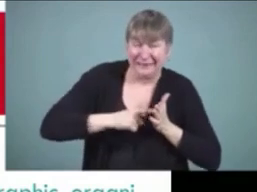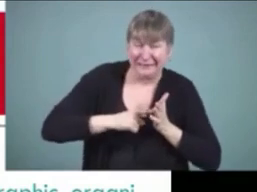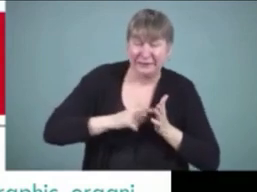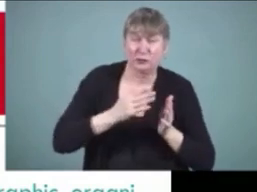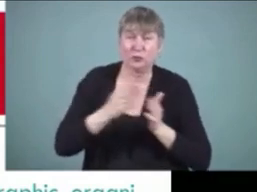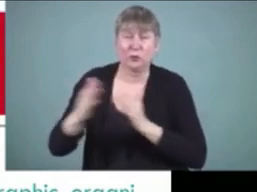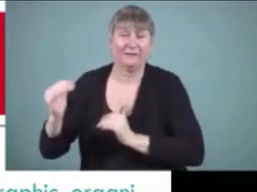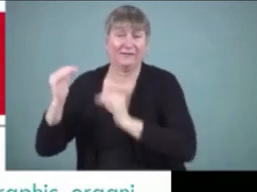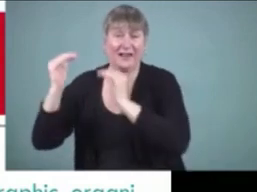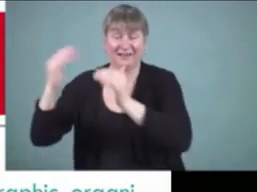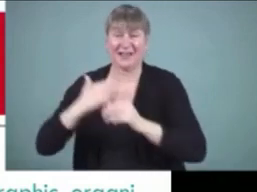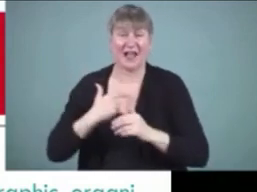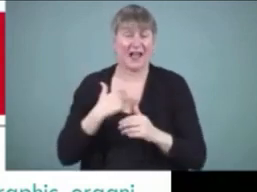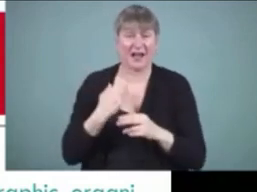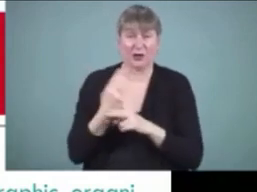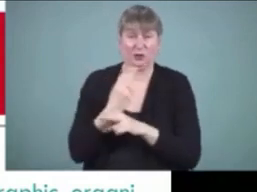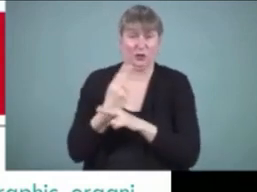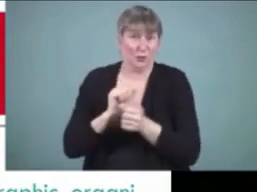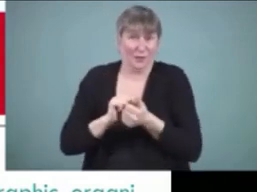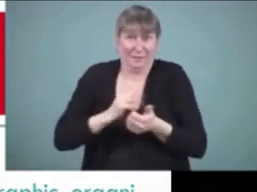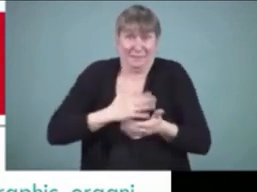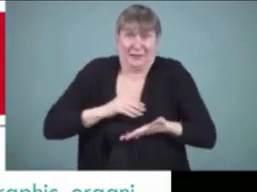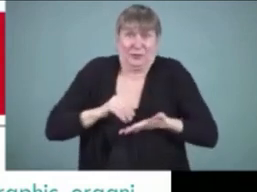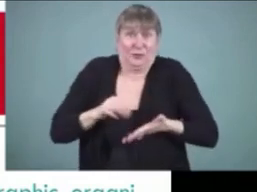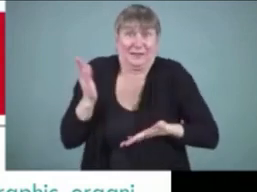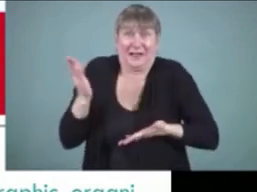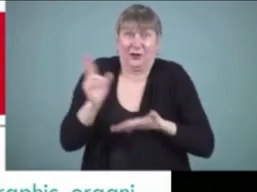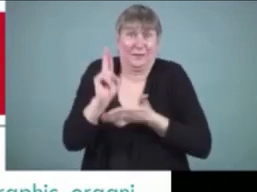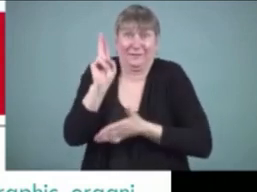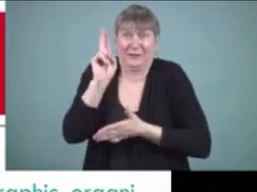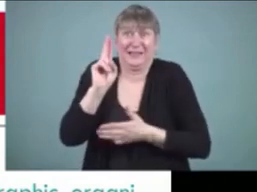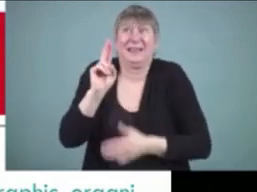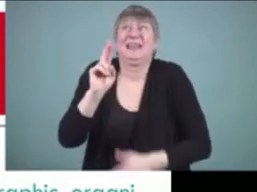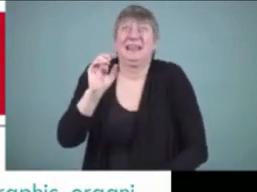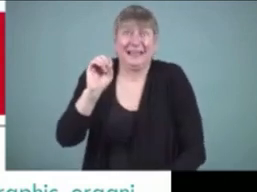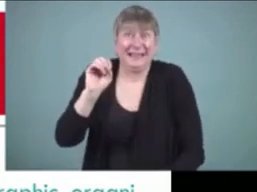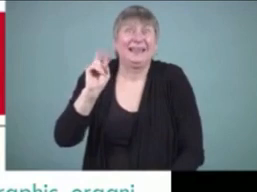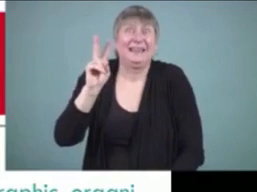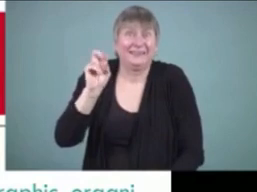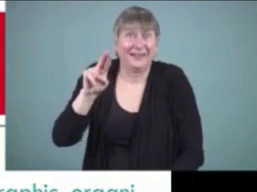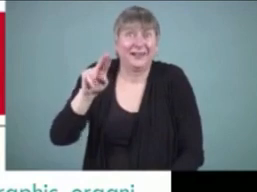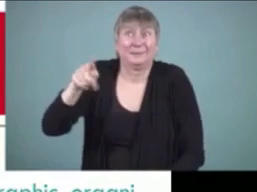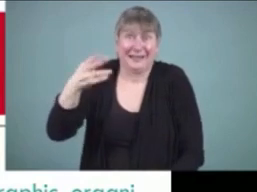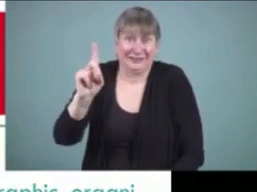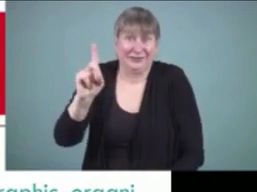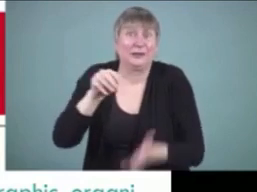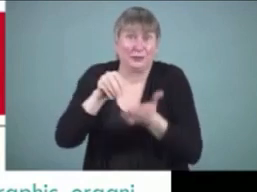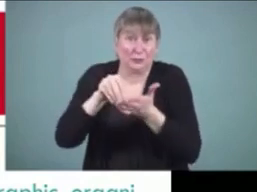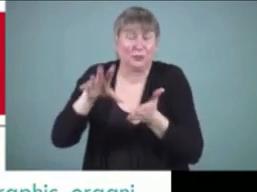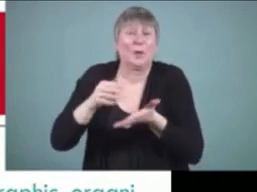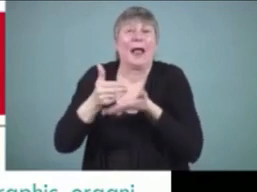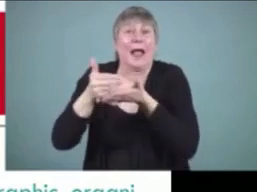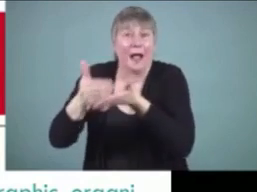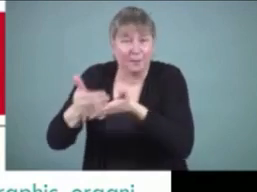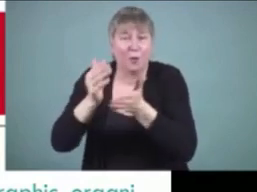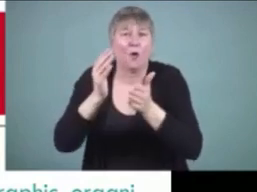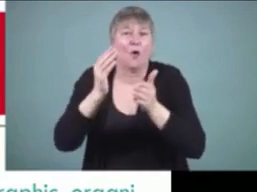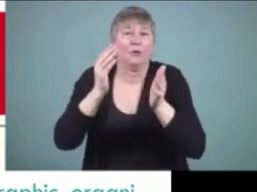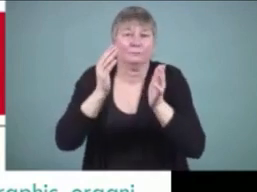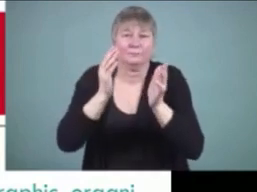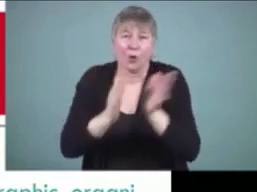i use them with my students at the university even at the doctoral level to help organize chapters in their in their doctoral thesis